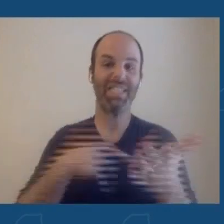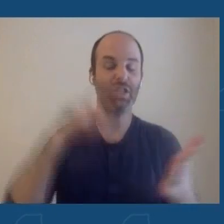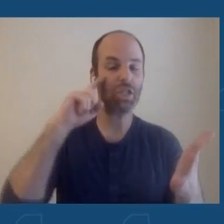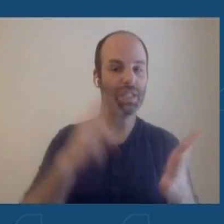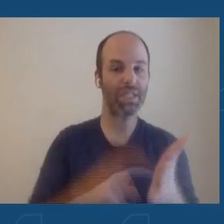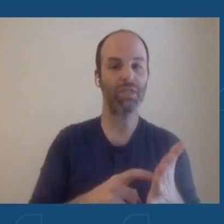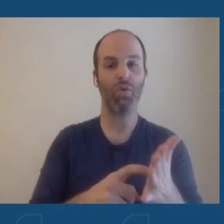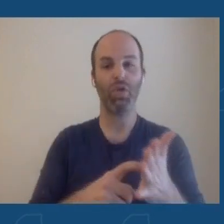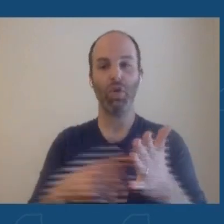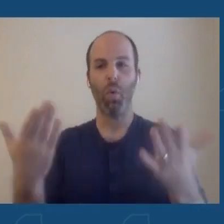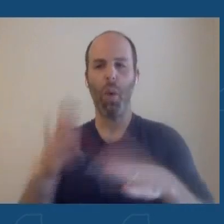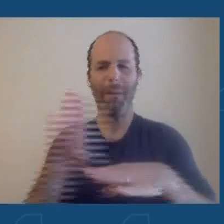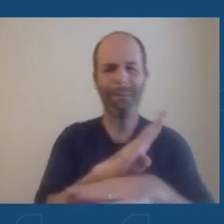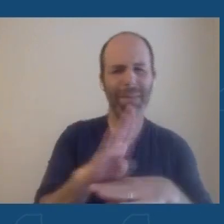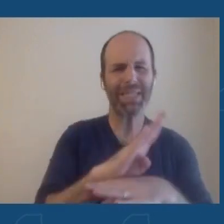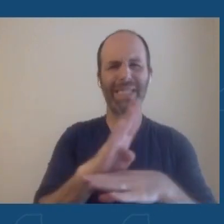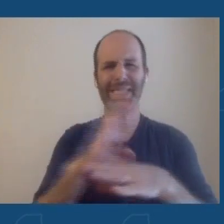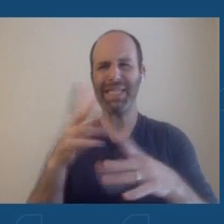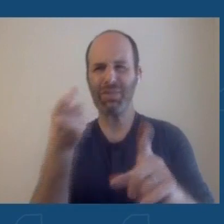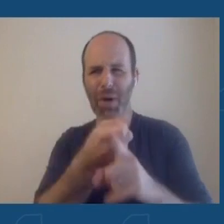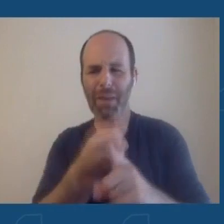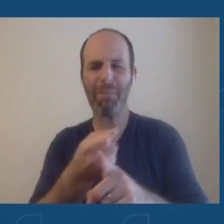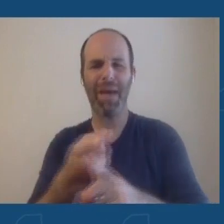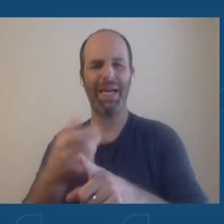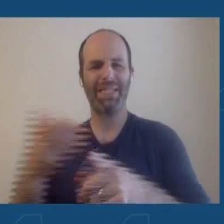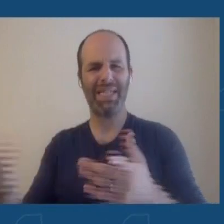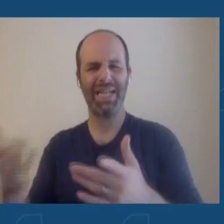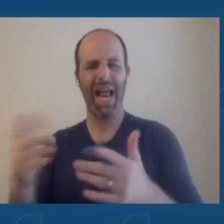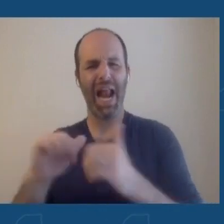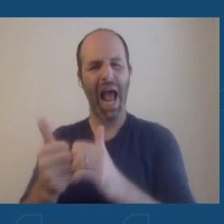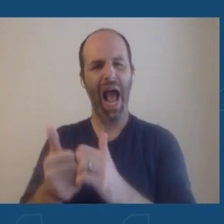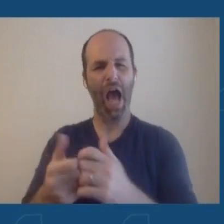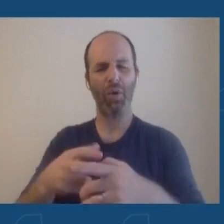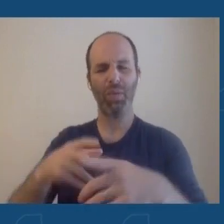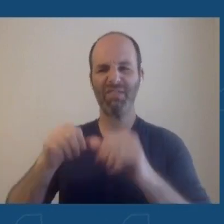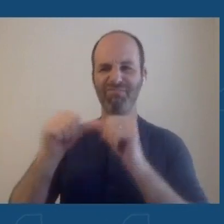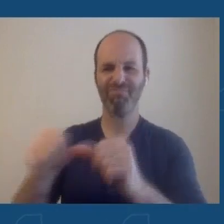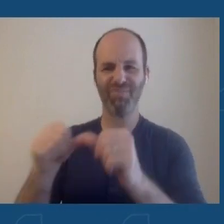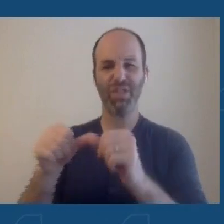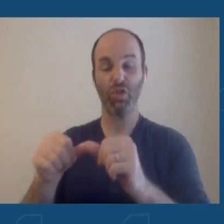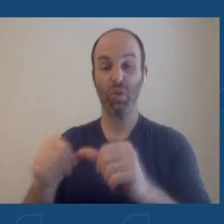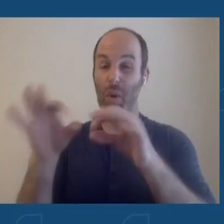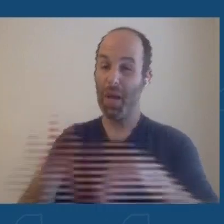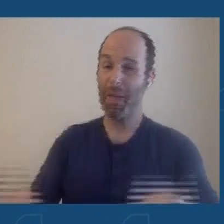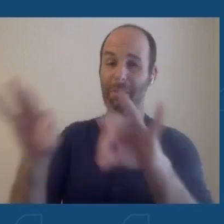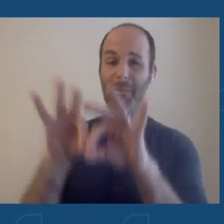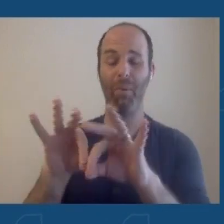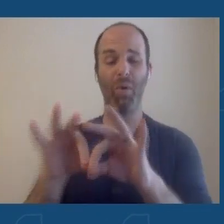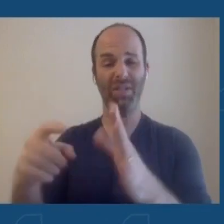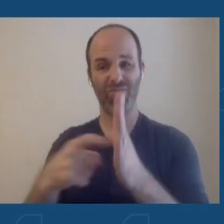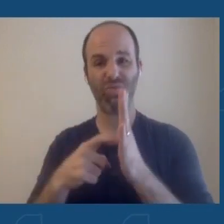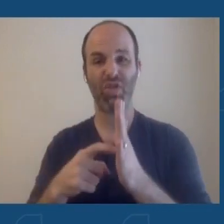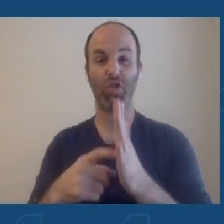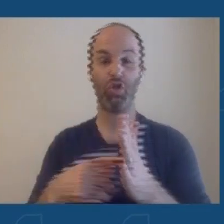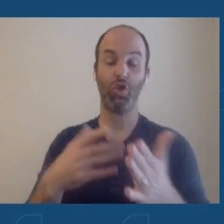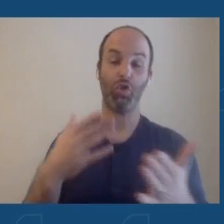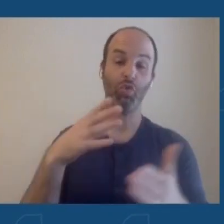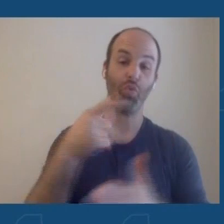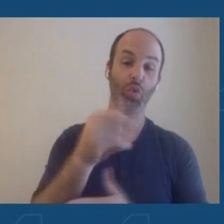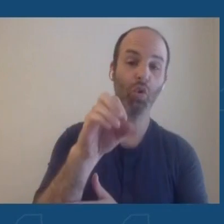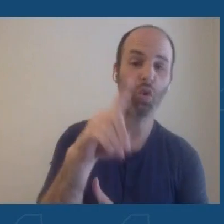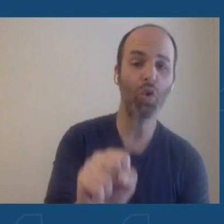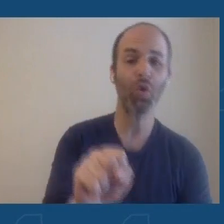essential and for what purposes, as well as how we secure essential goods and services to meet New Yorkers. You know, the food supply that was